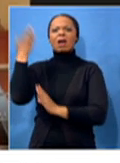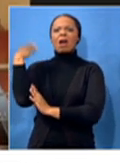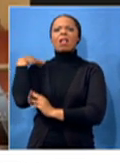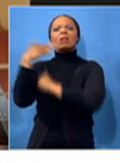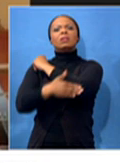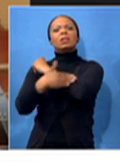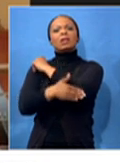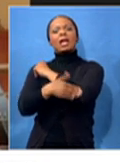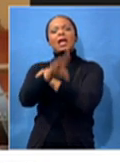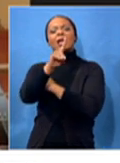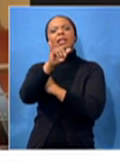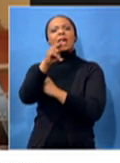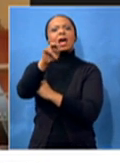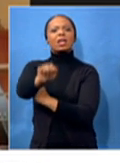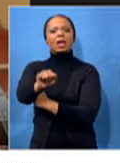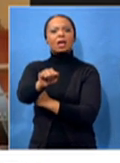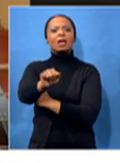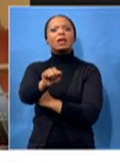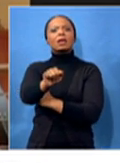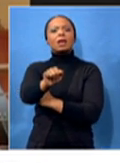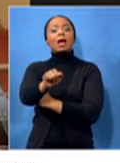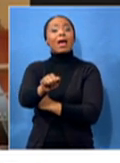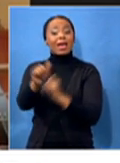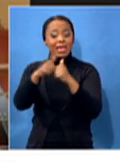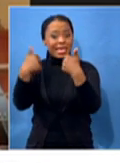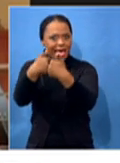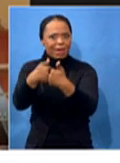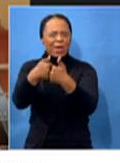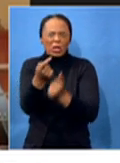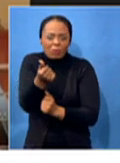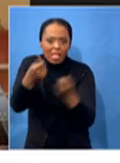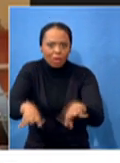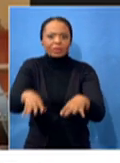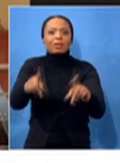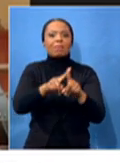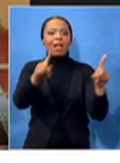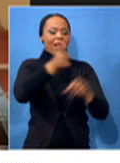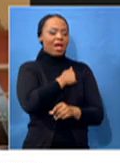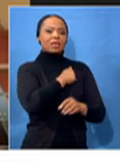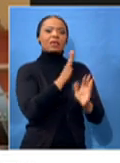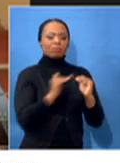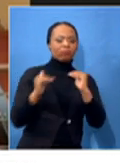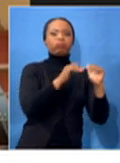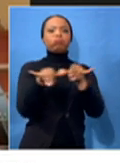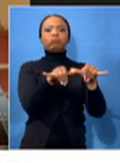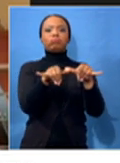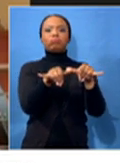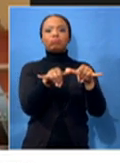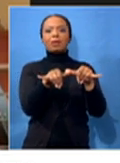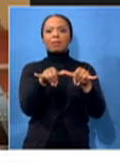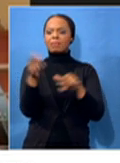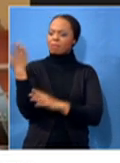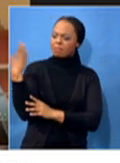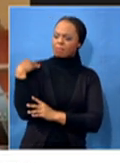toured in Guyana, and then we lost, we almost lost the game, but we drew the game. And then I was called aside. And then I was